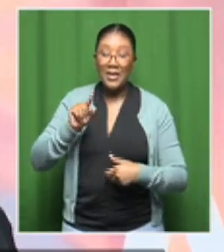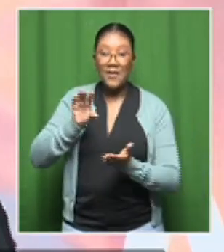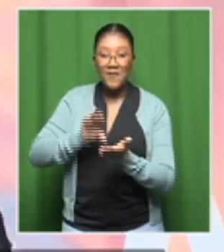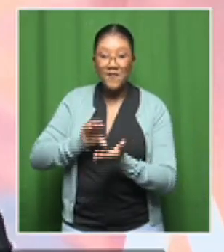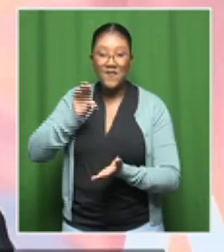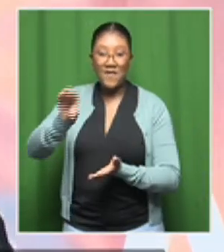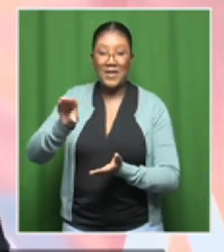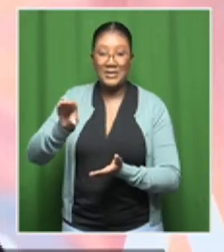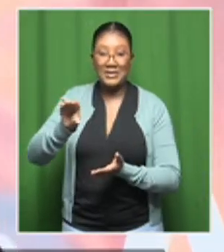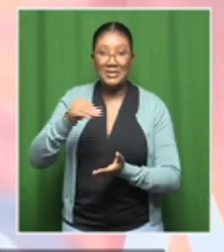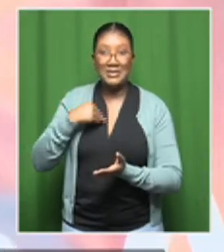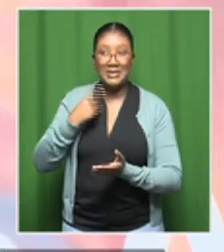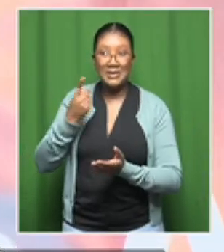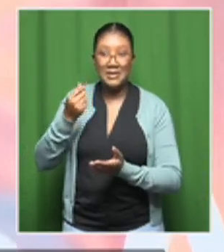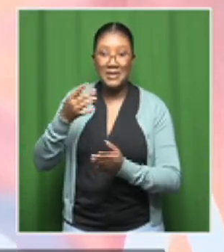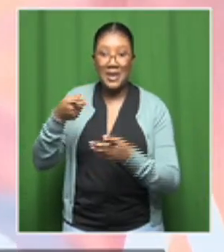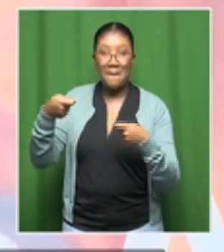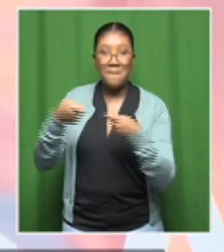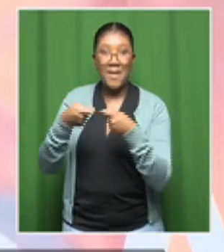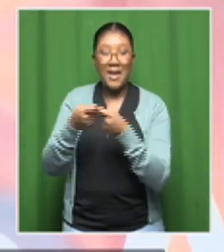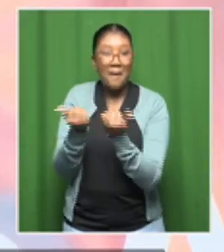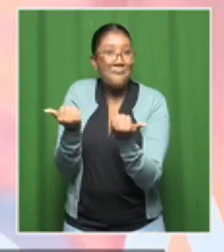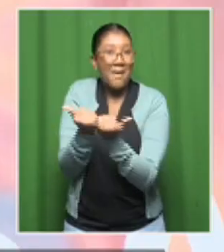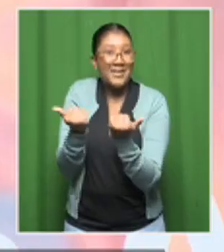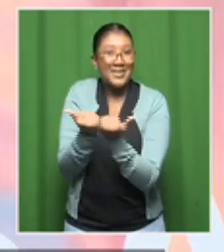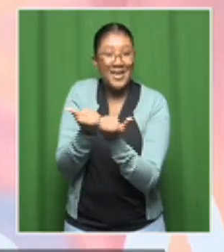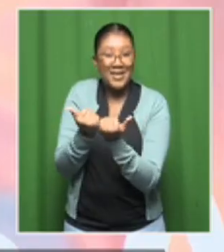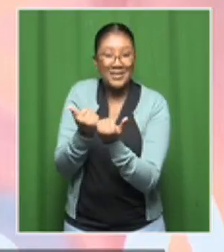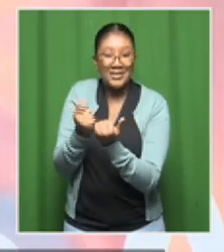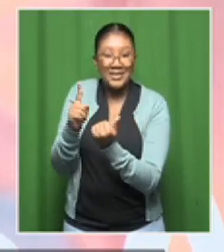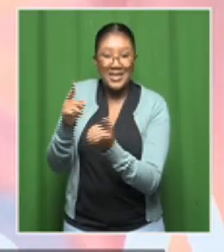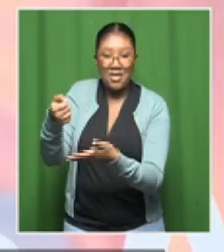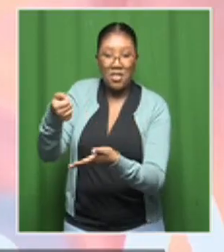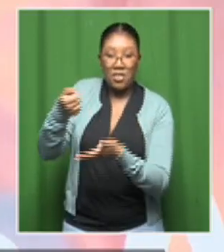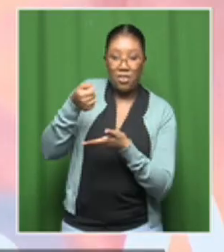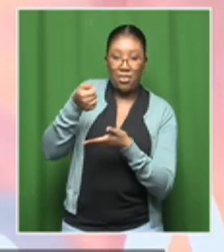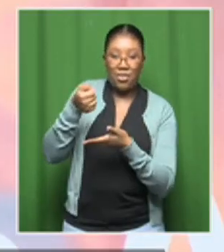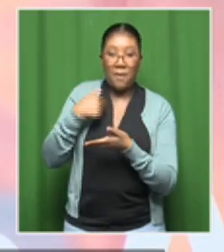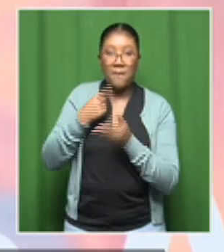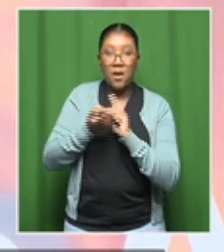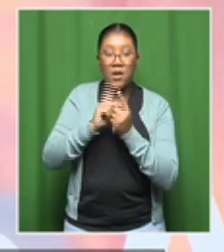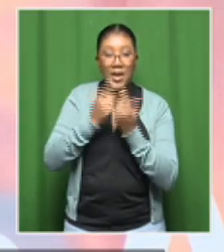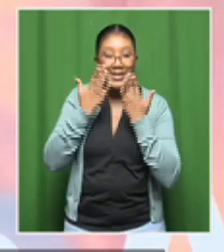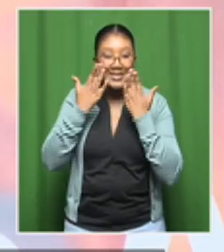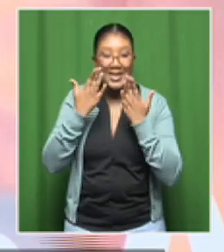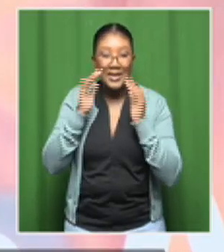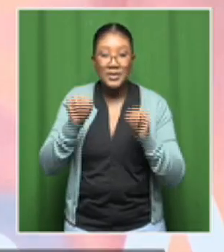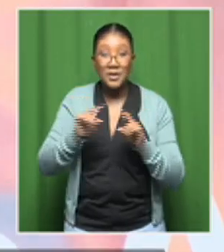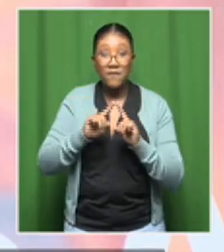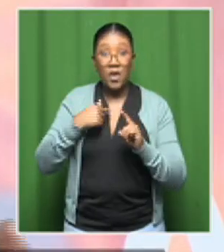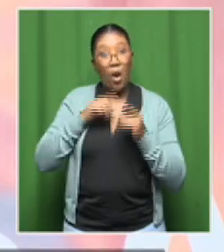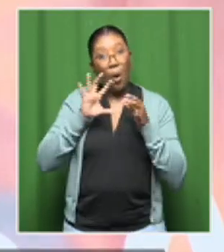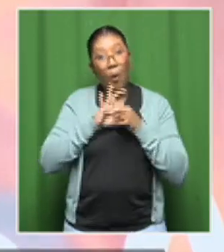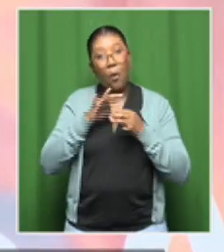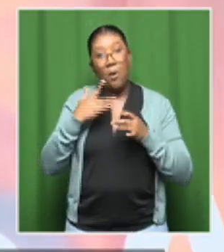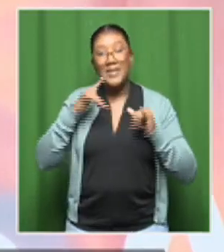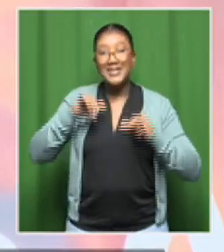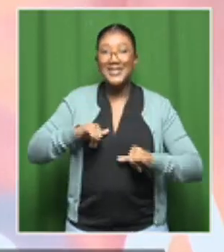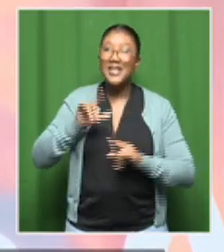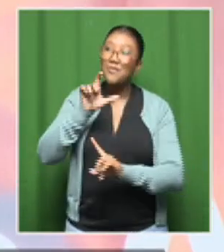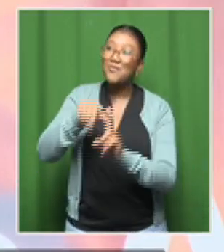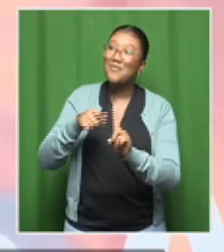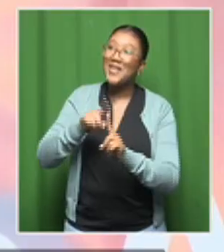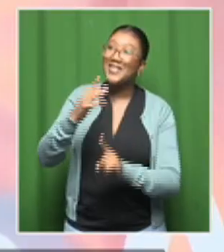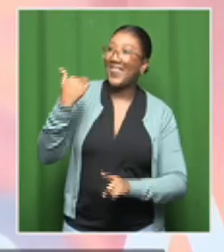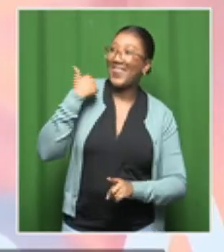I've got. It might not have come easier as to say, she was just sitting and somebody knocked and said,